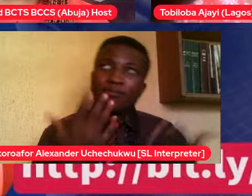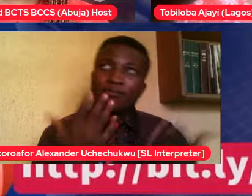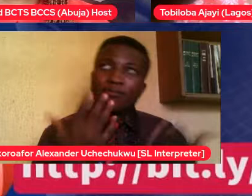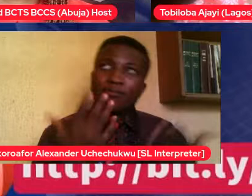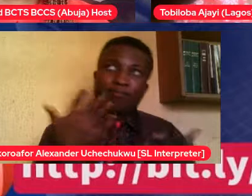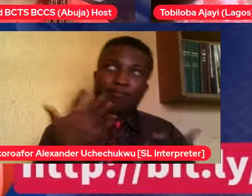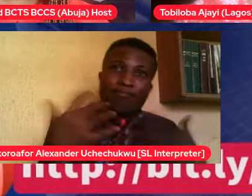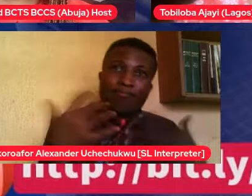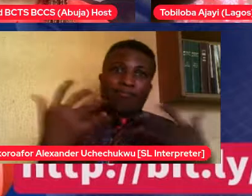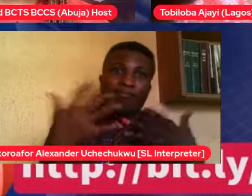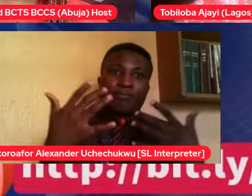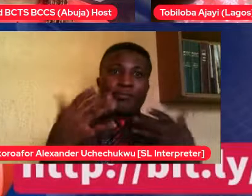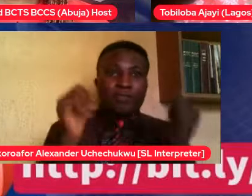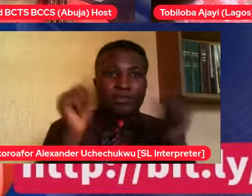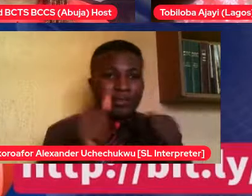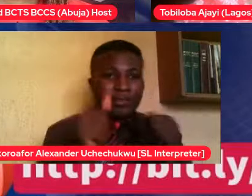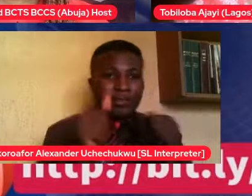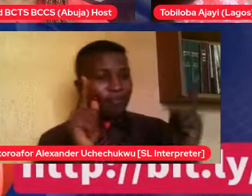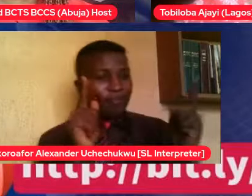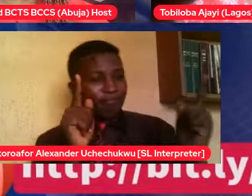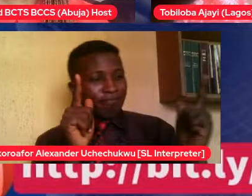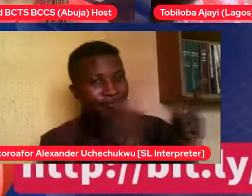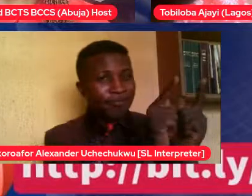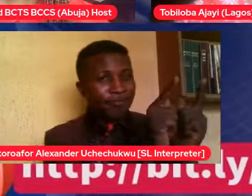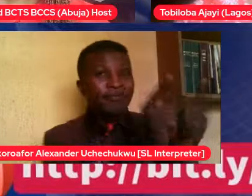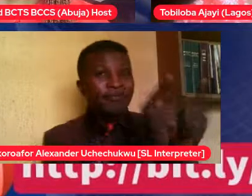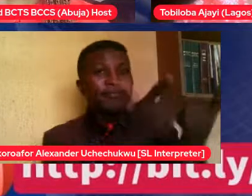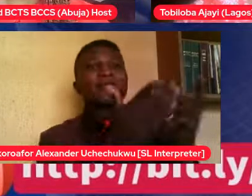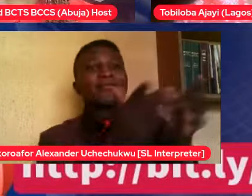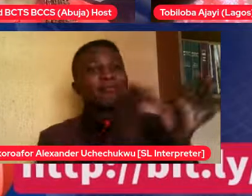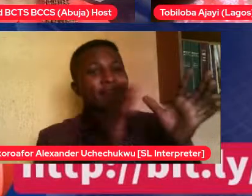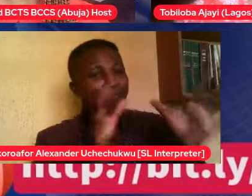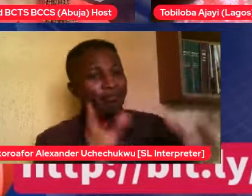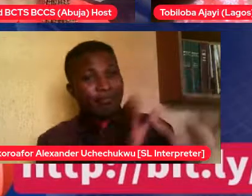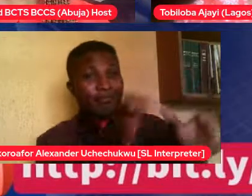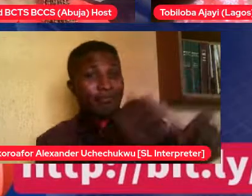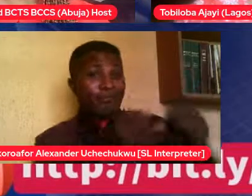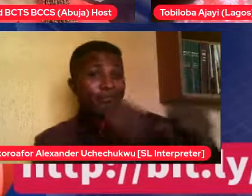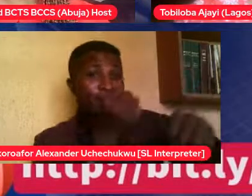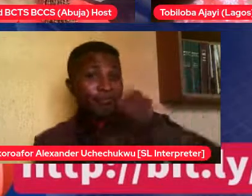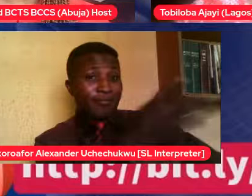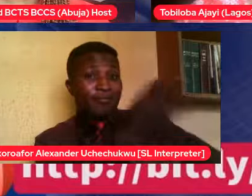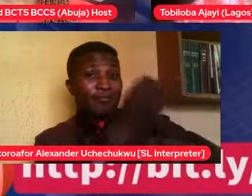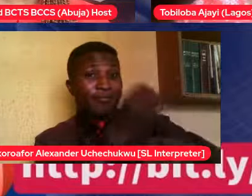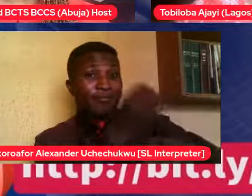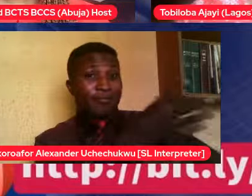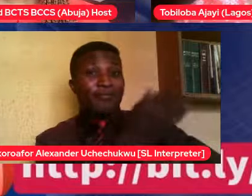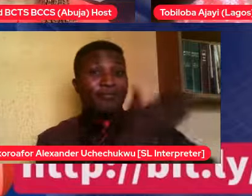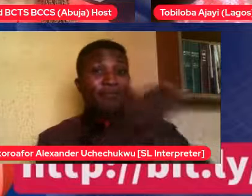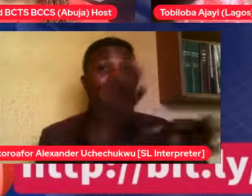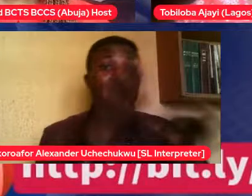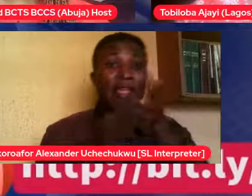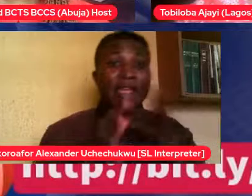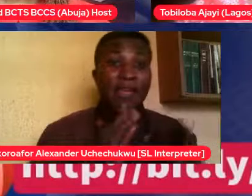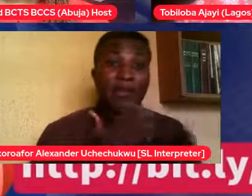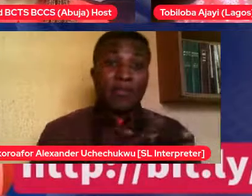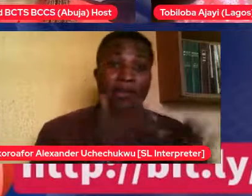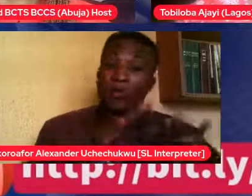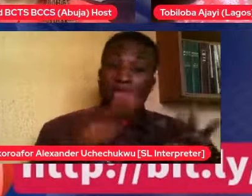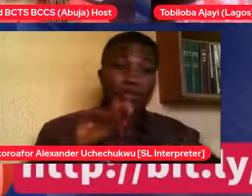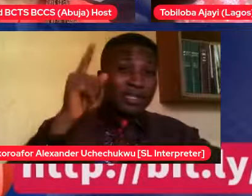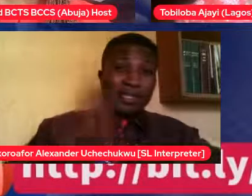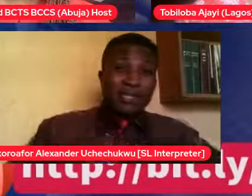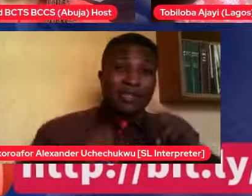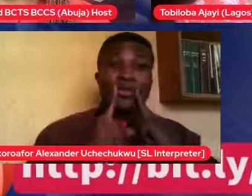guide them. But if our children can't talk to us about these things, it means they begin to listen to strangers from outside and